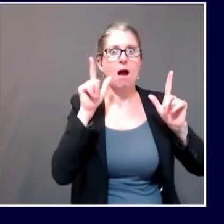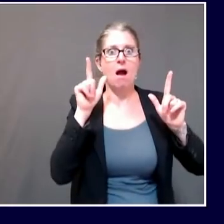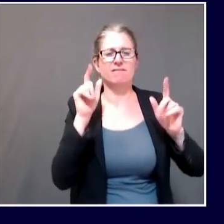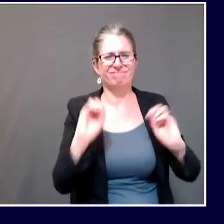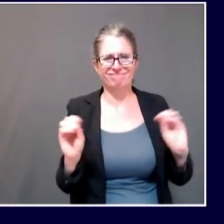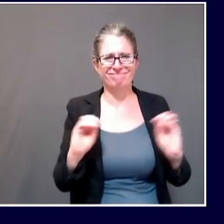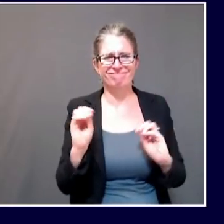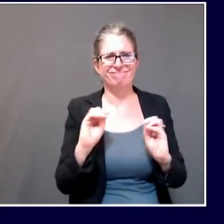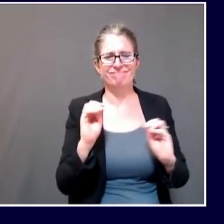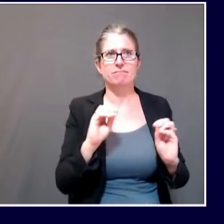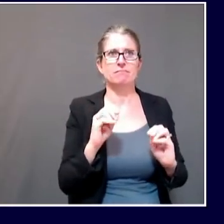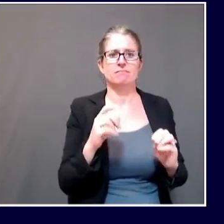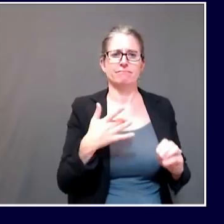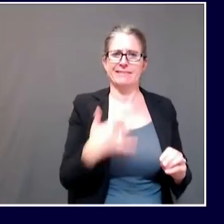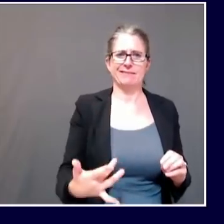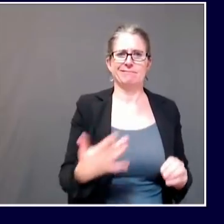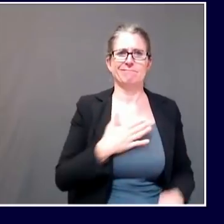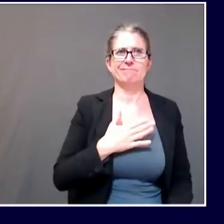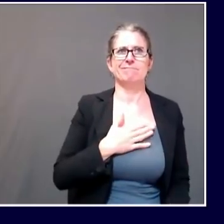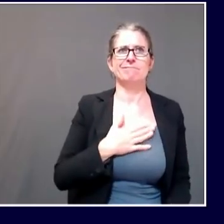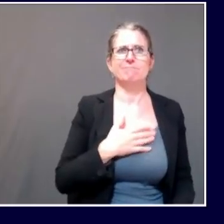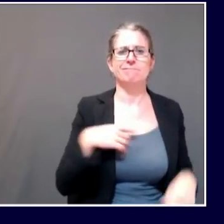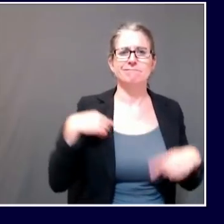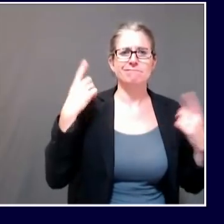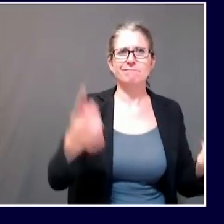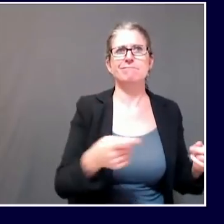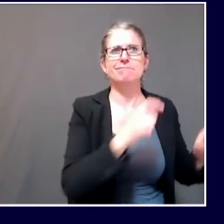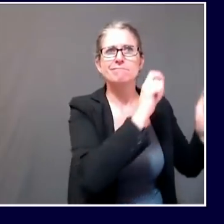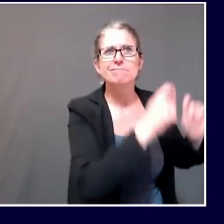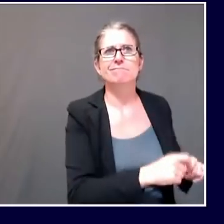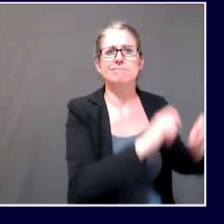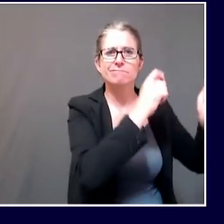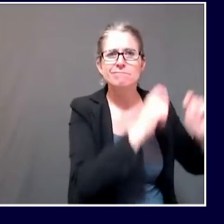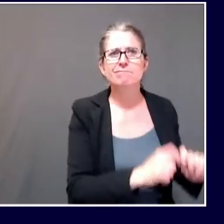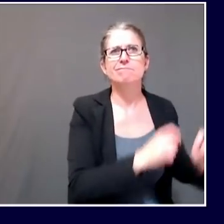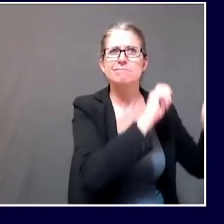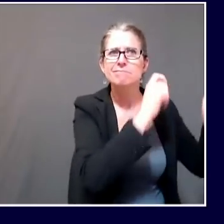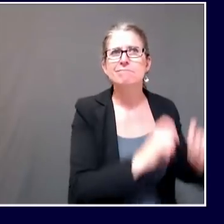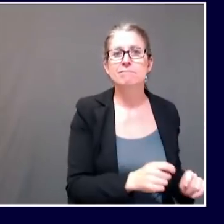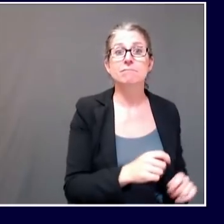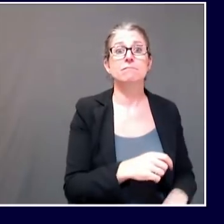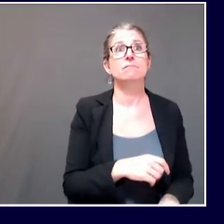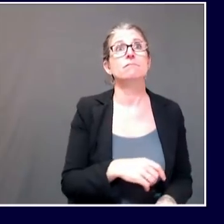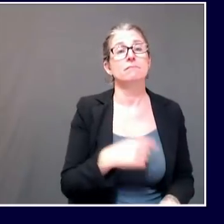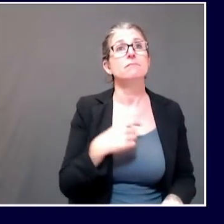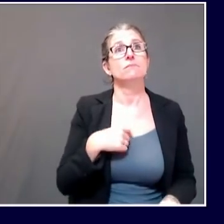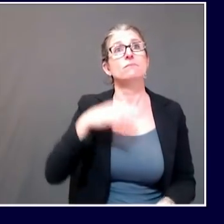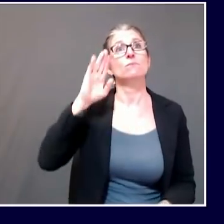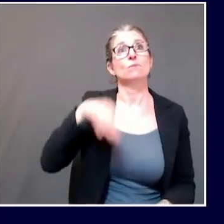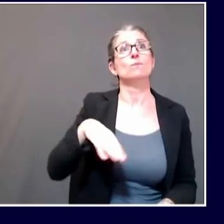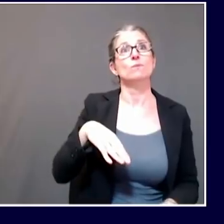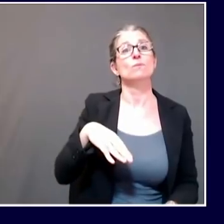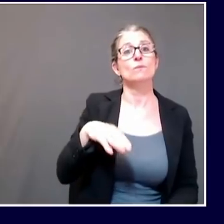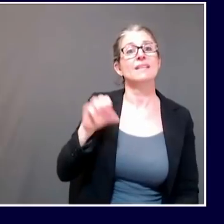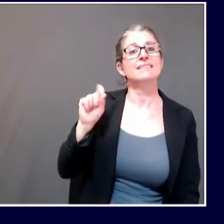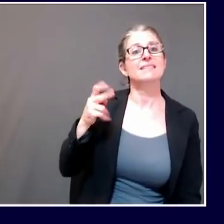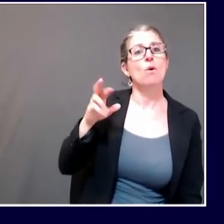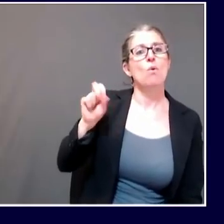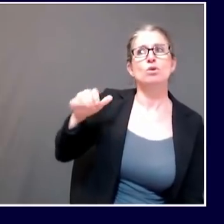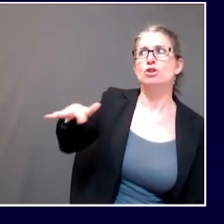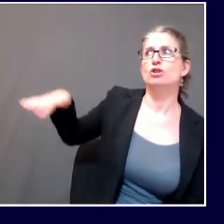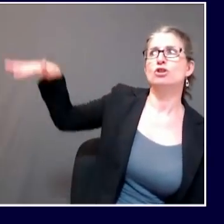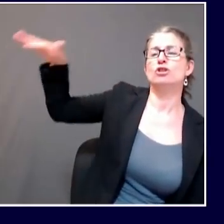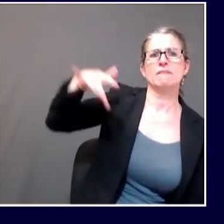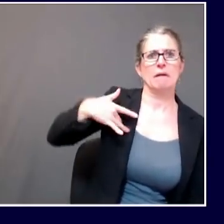frequent guidance changes also create some problems as stakeholders try to read them, understand them, implement